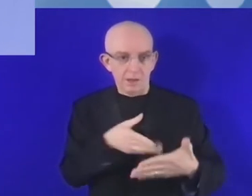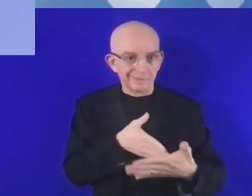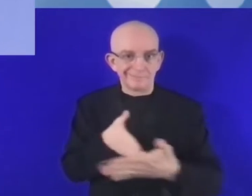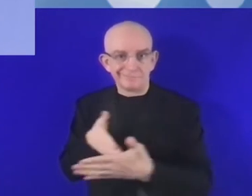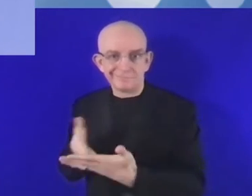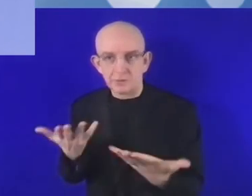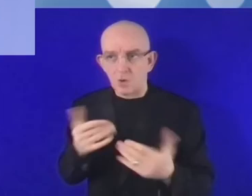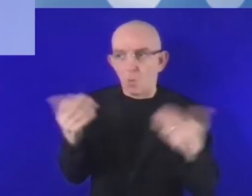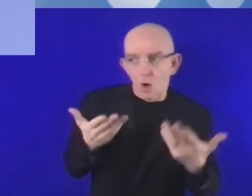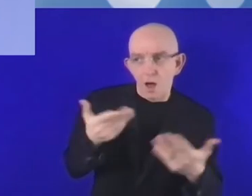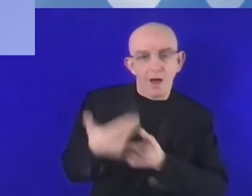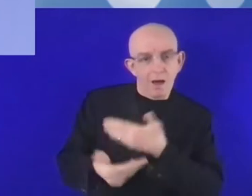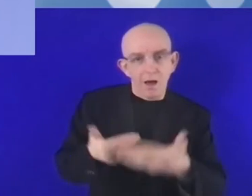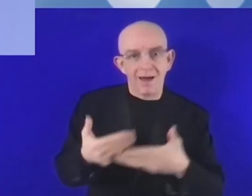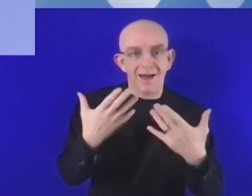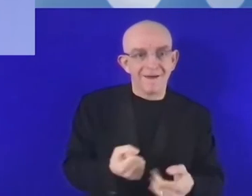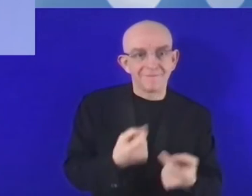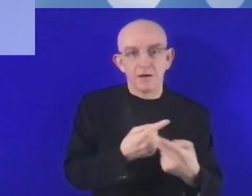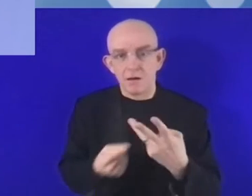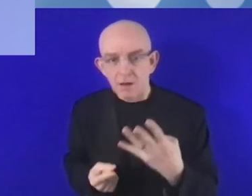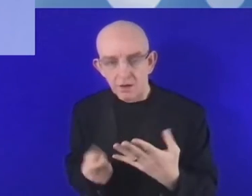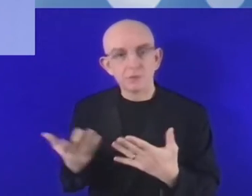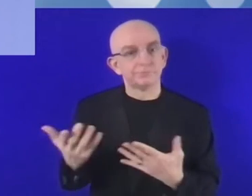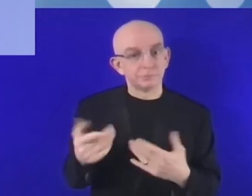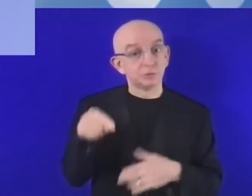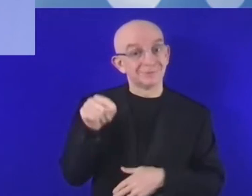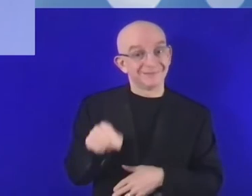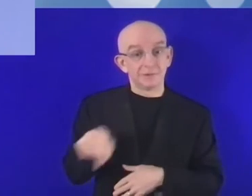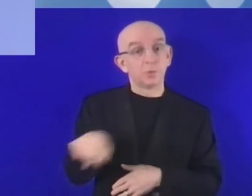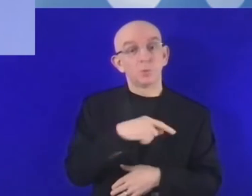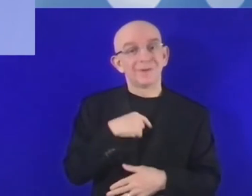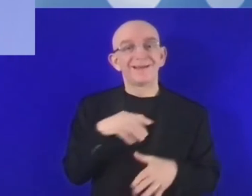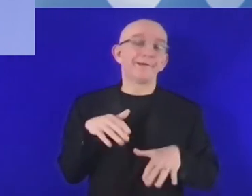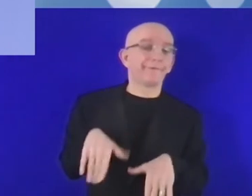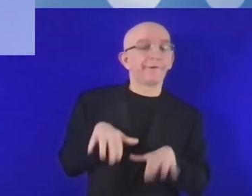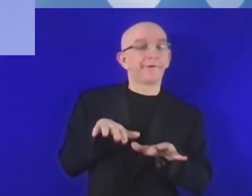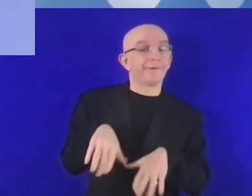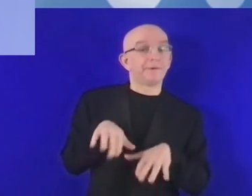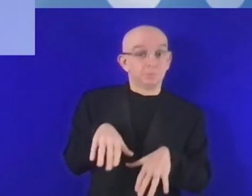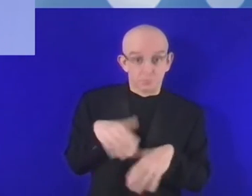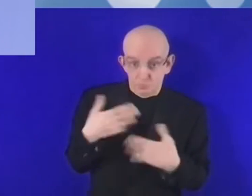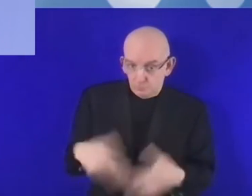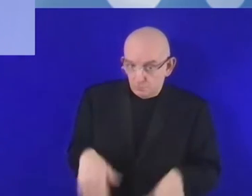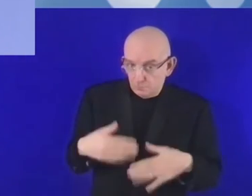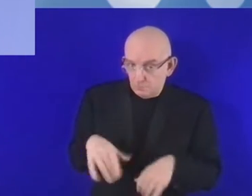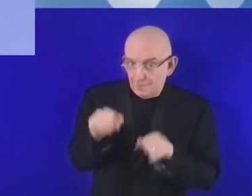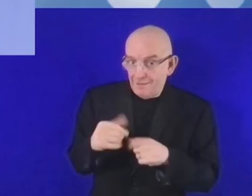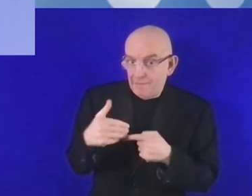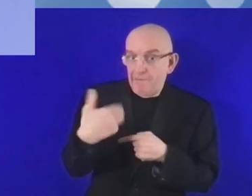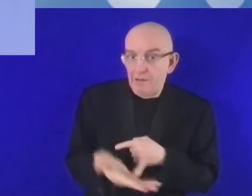Regardless of the regulatory intervention, as you know, digital transformation needs vibrant technology